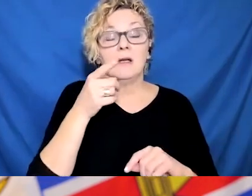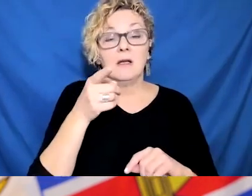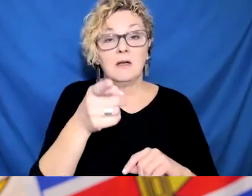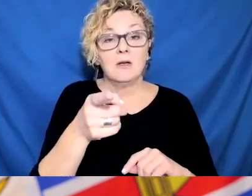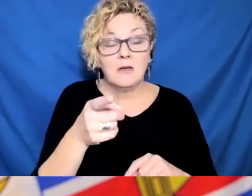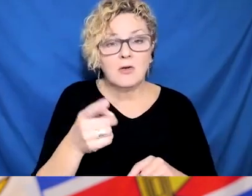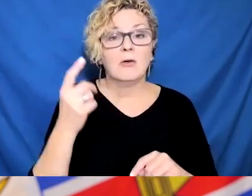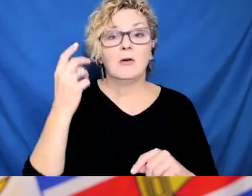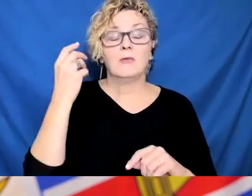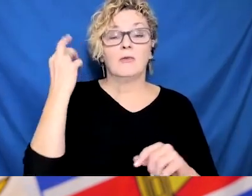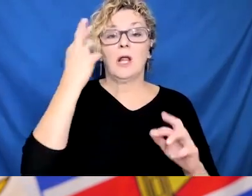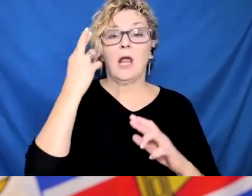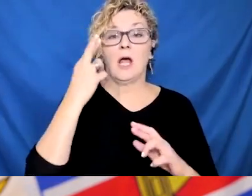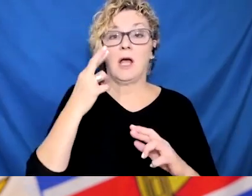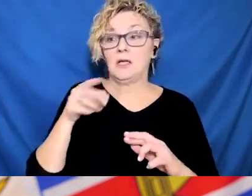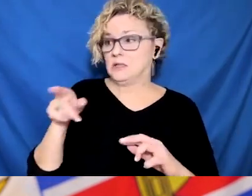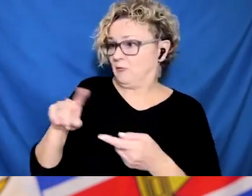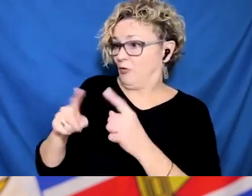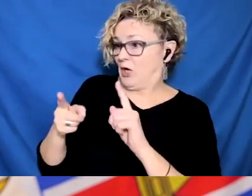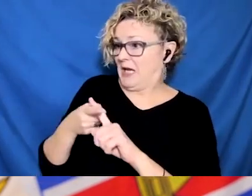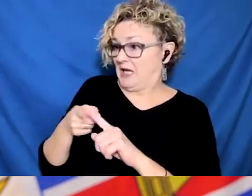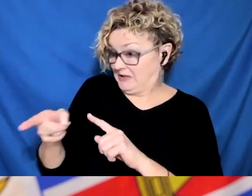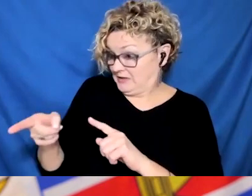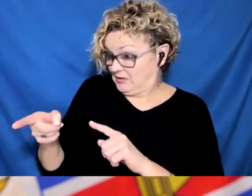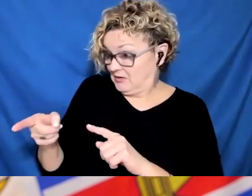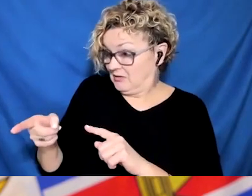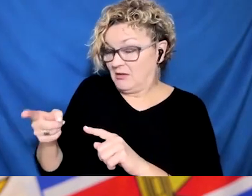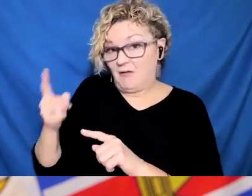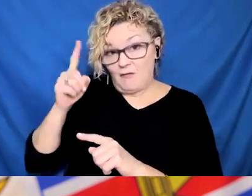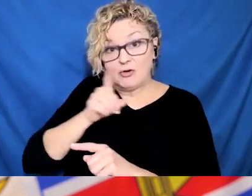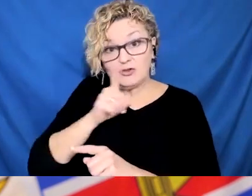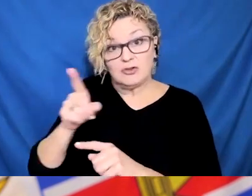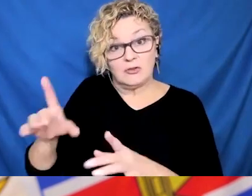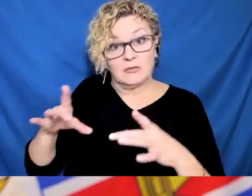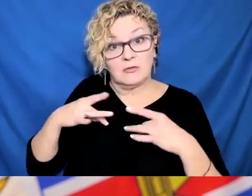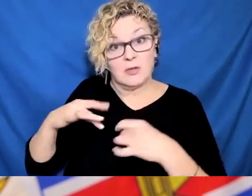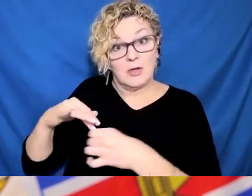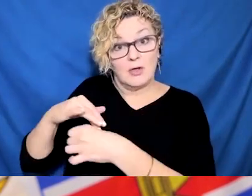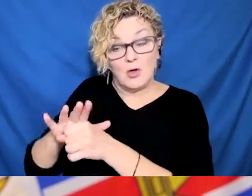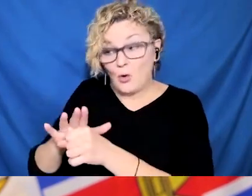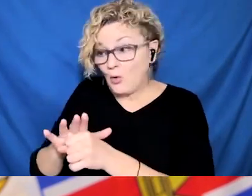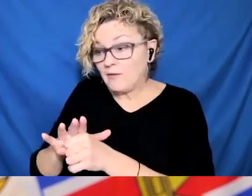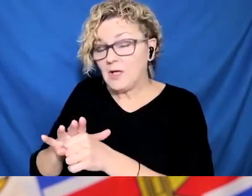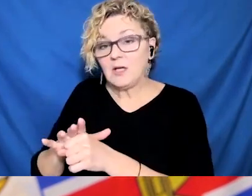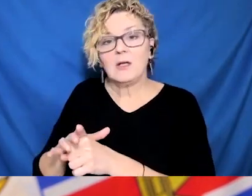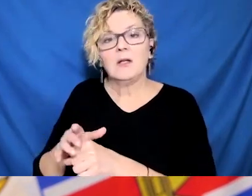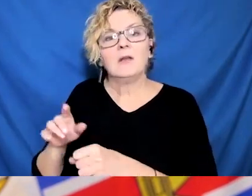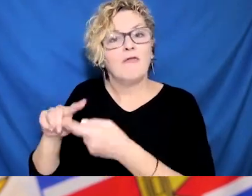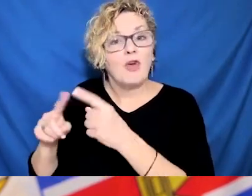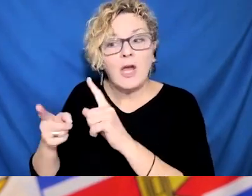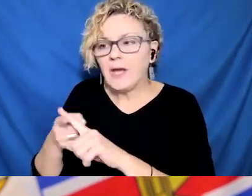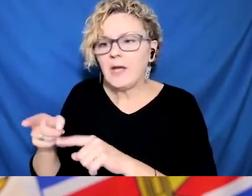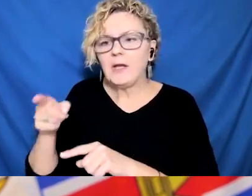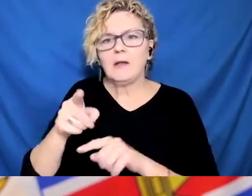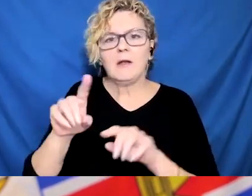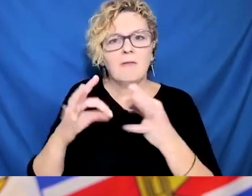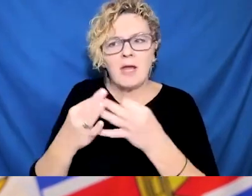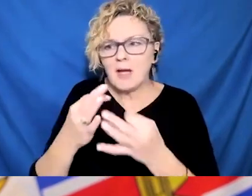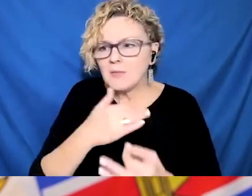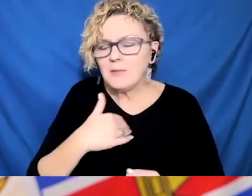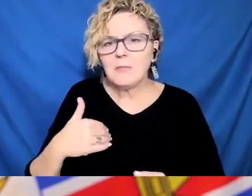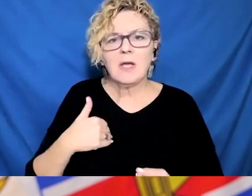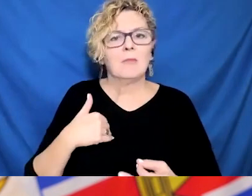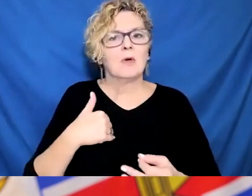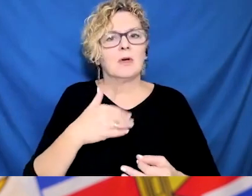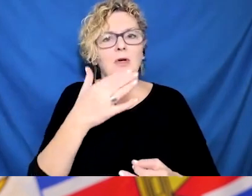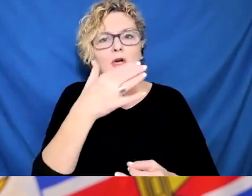you to get tested, then you should continue to limit your interactions with others and get tested as soon as possible. And we follow the